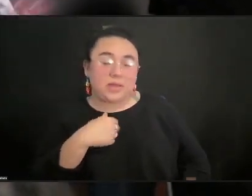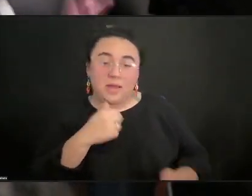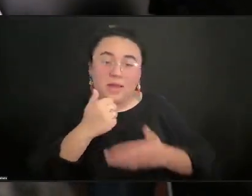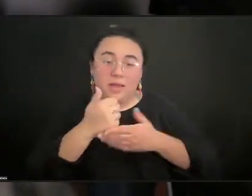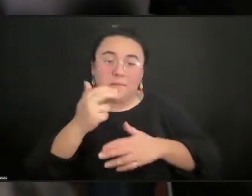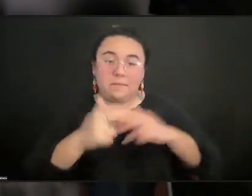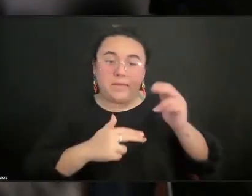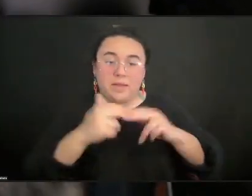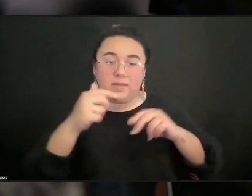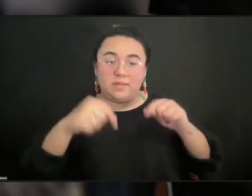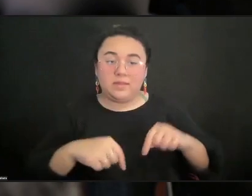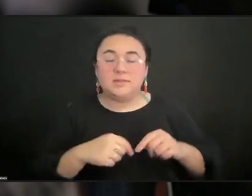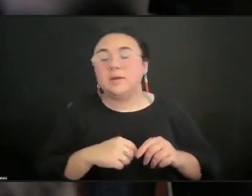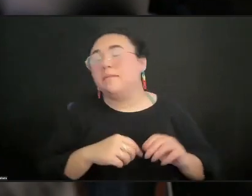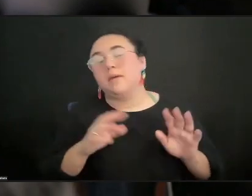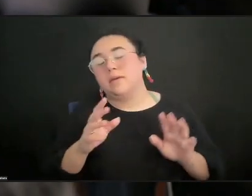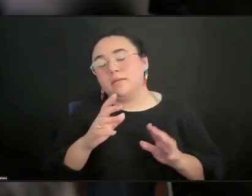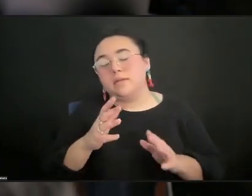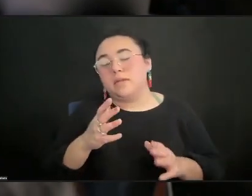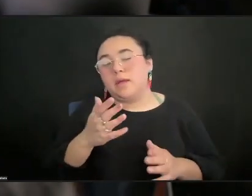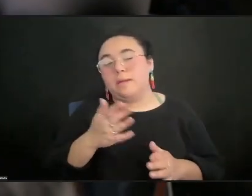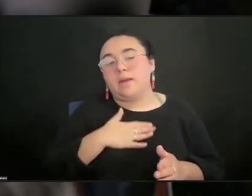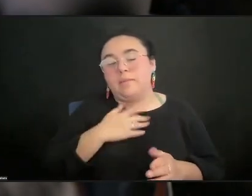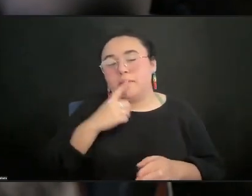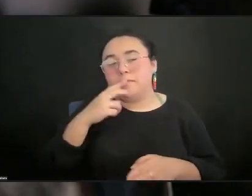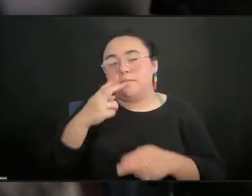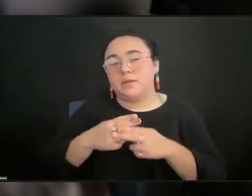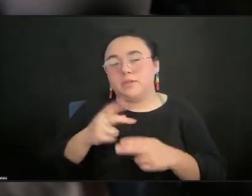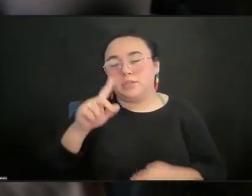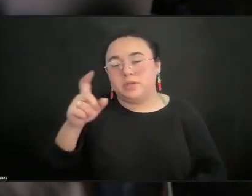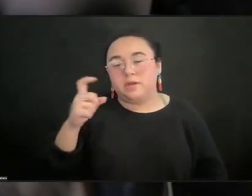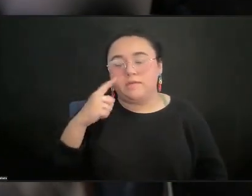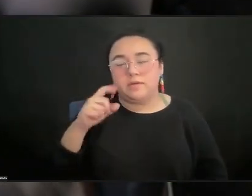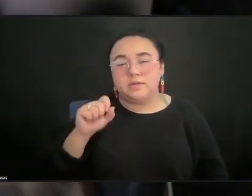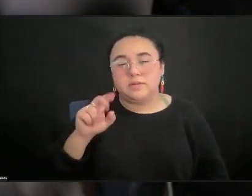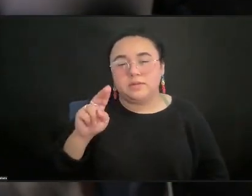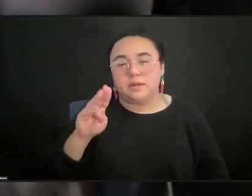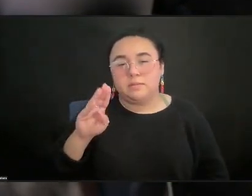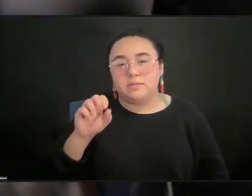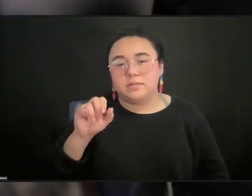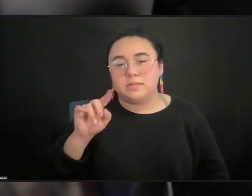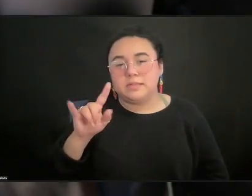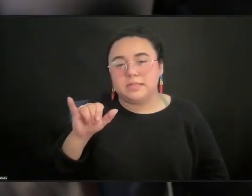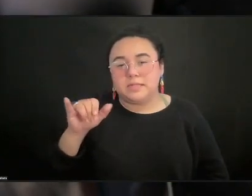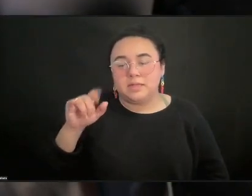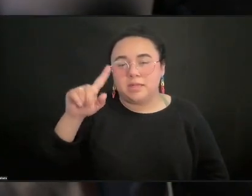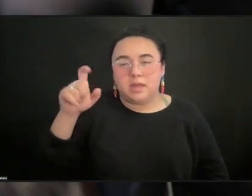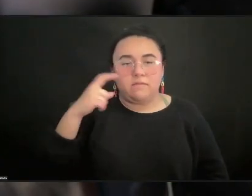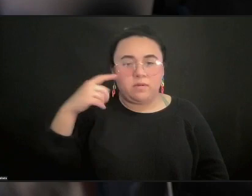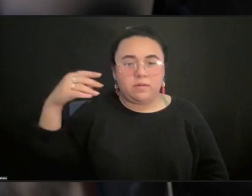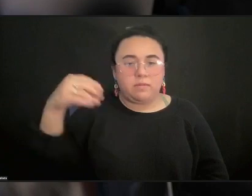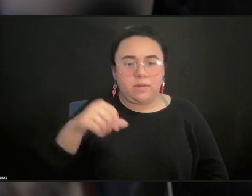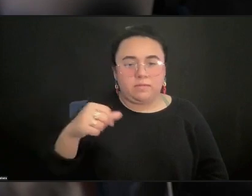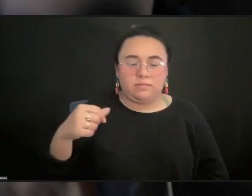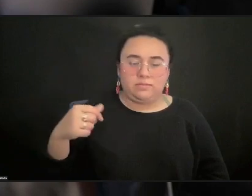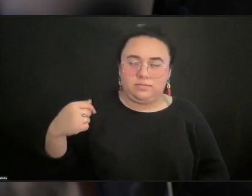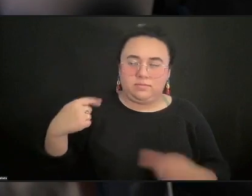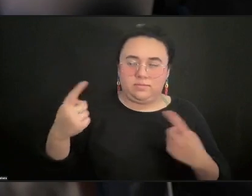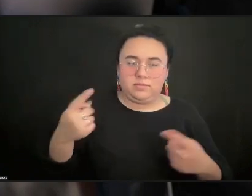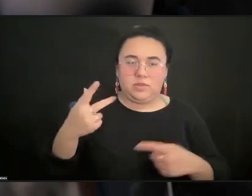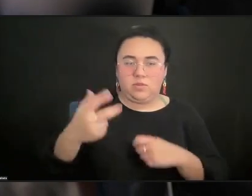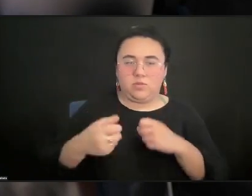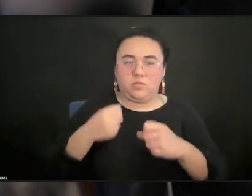I'm so glad you brought up the government subsidy of the last few years, because that was an incredible influx that basically